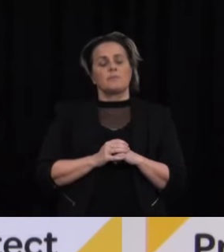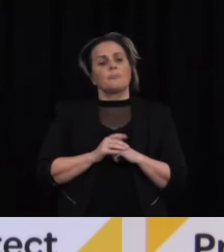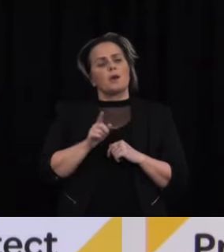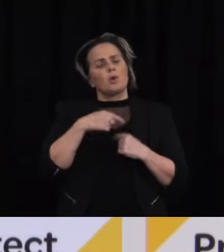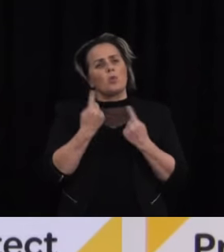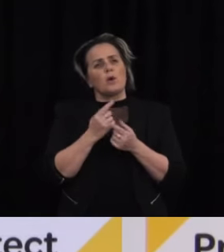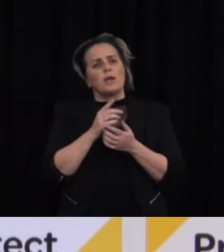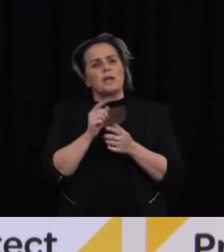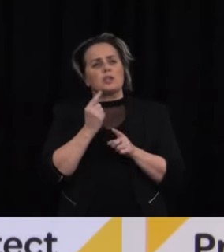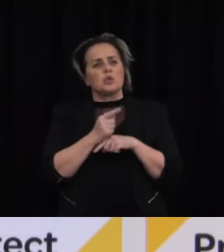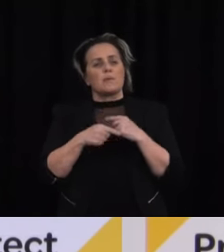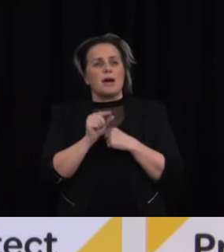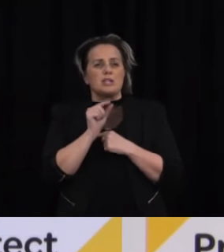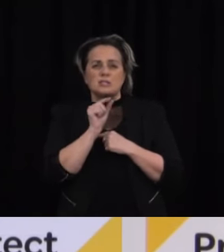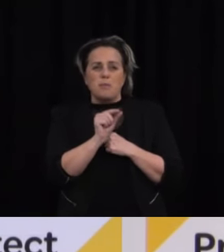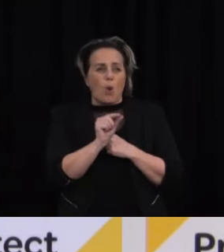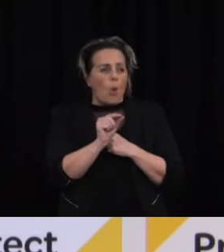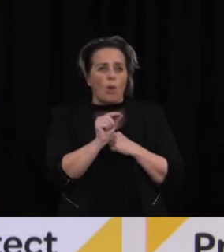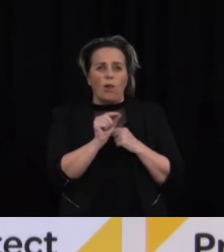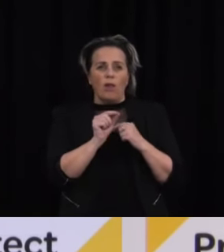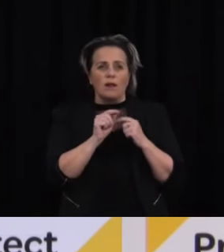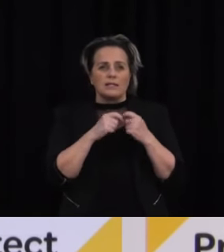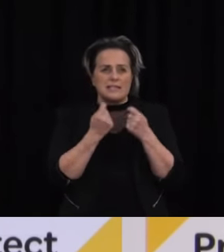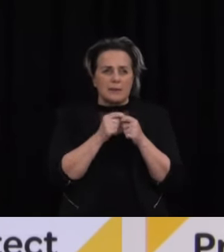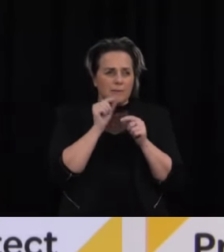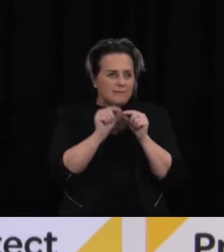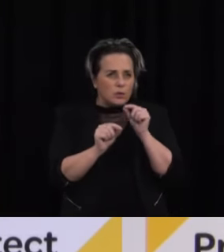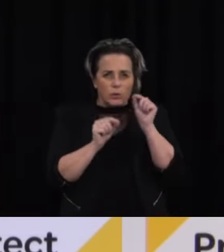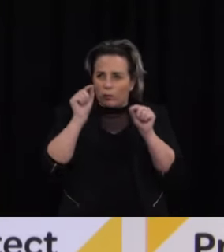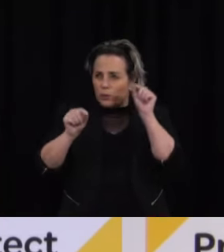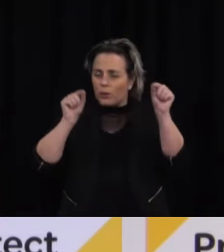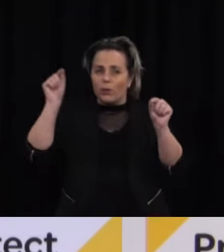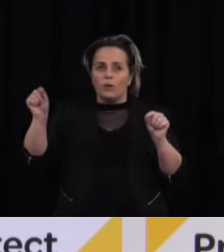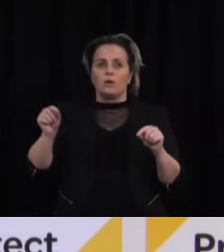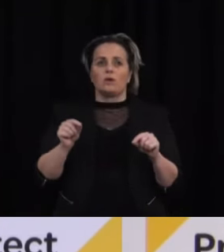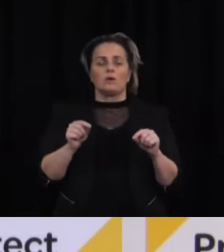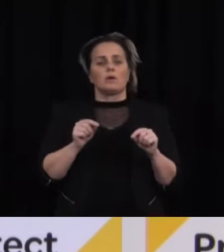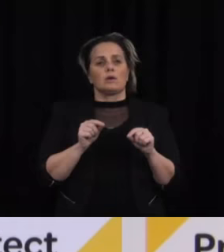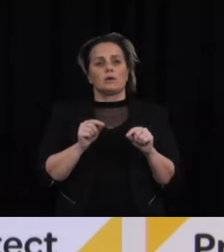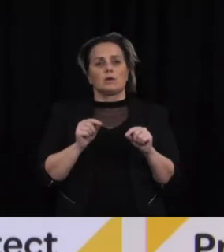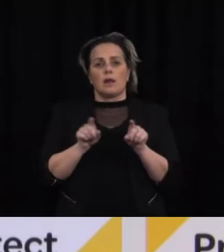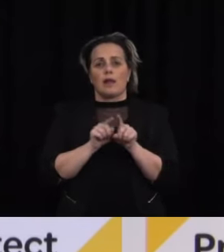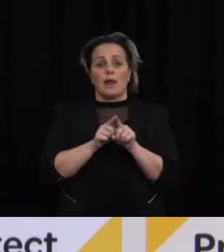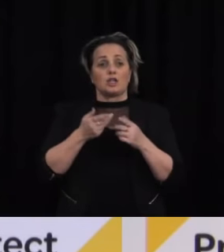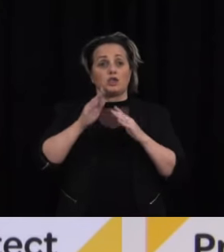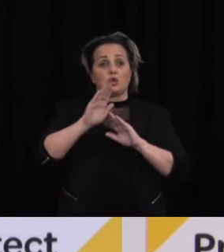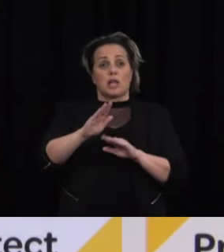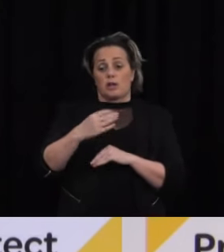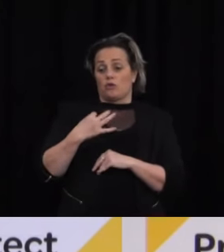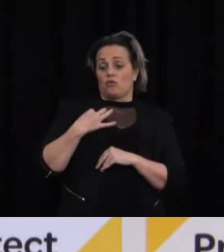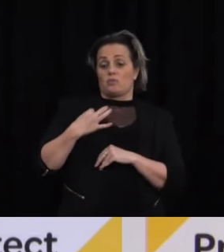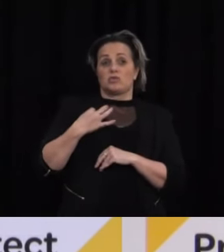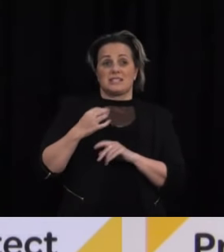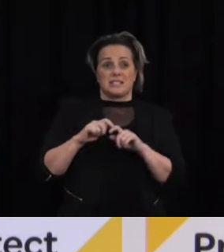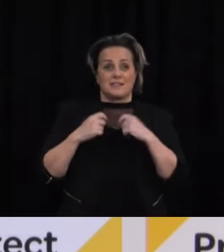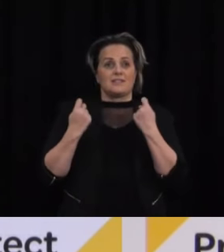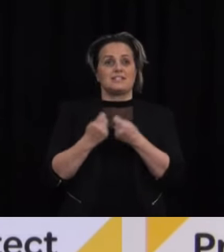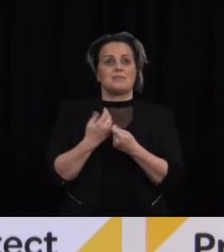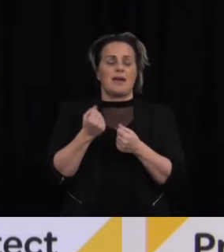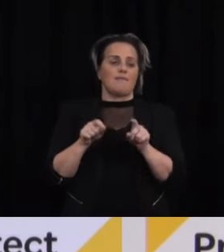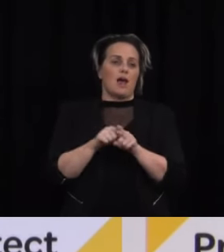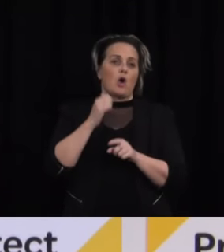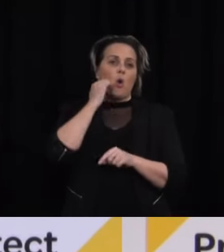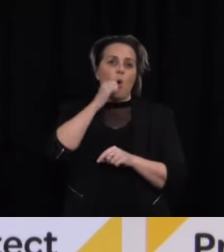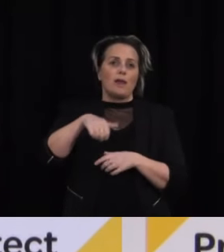We're talking about a very small number of sports teams. They are typically nationally representative sports teams. The All